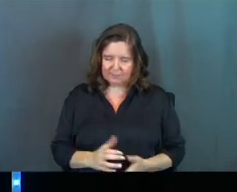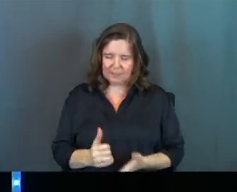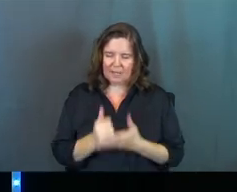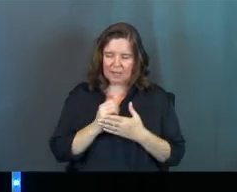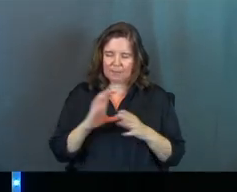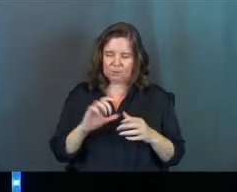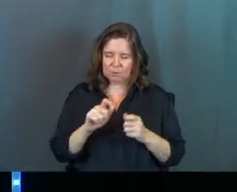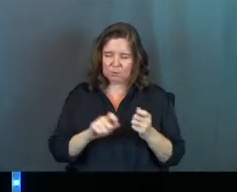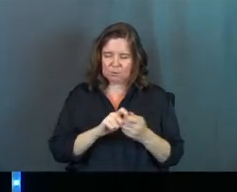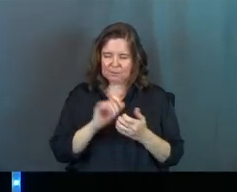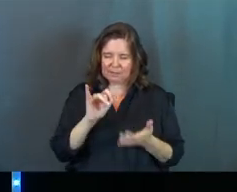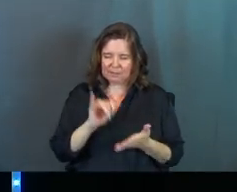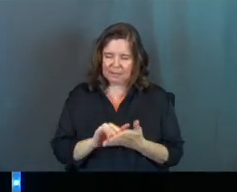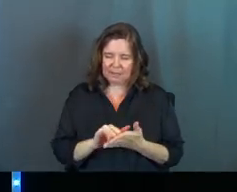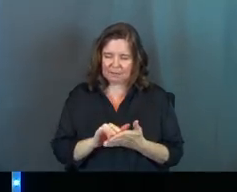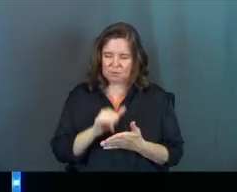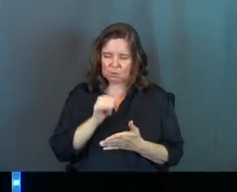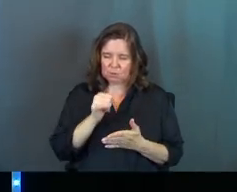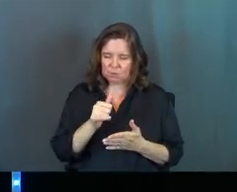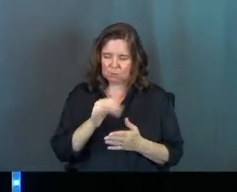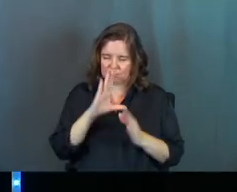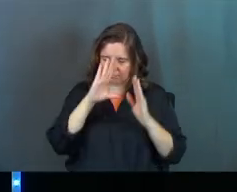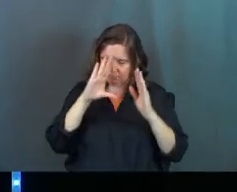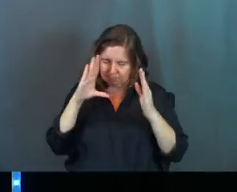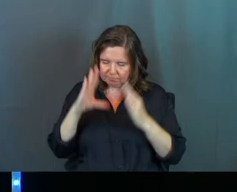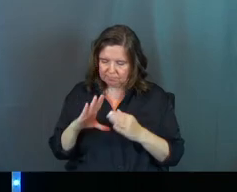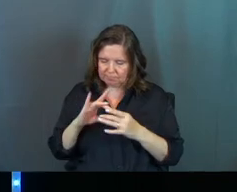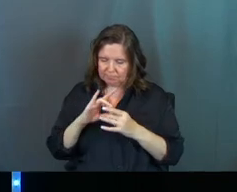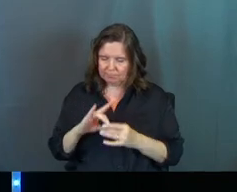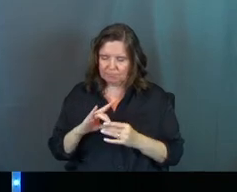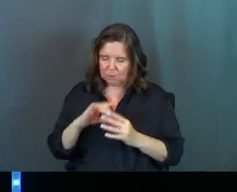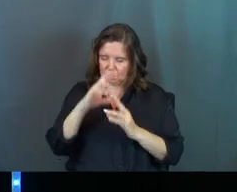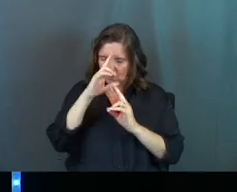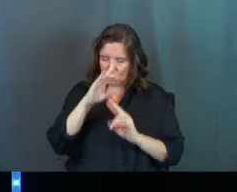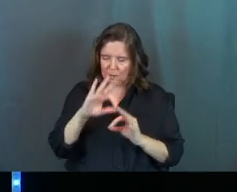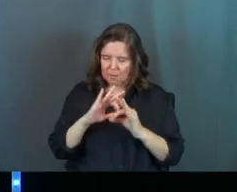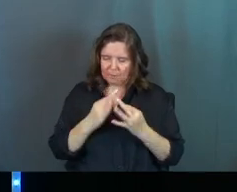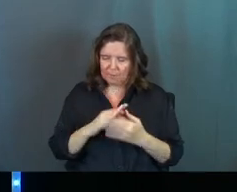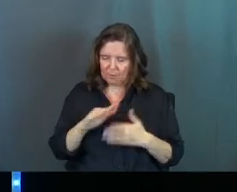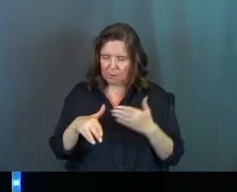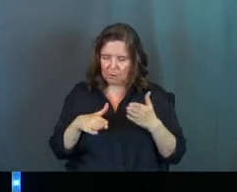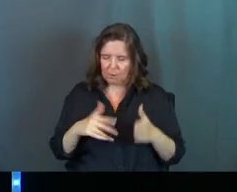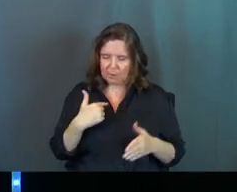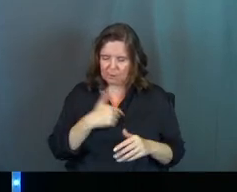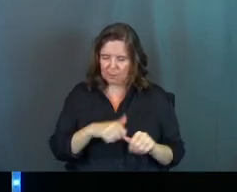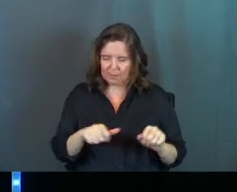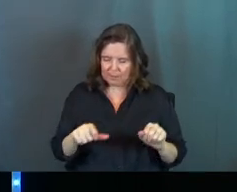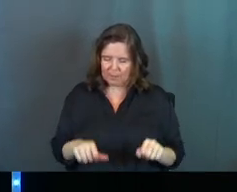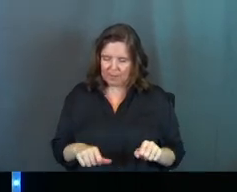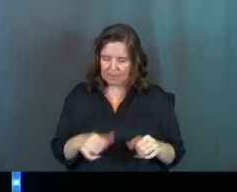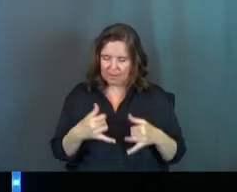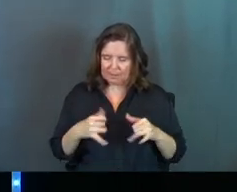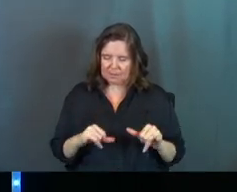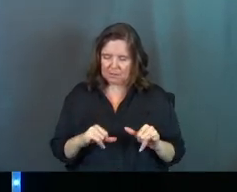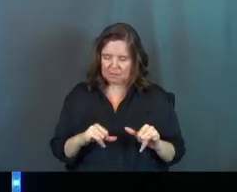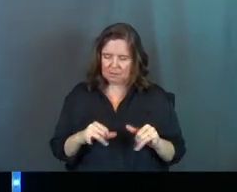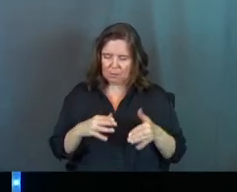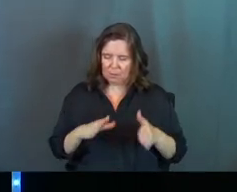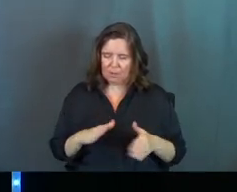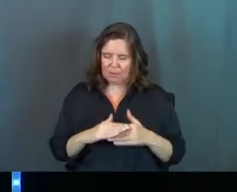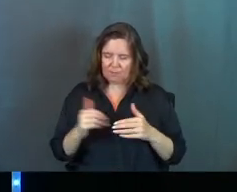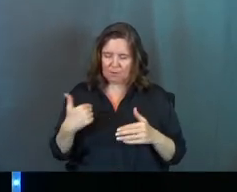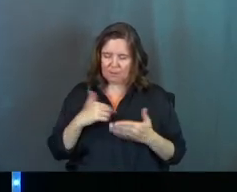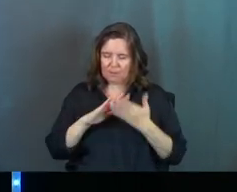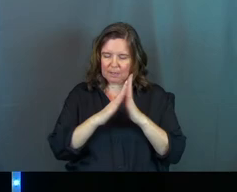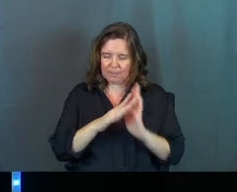Help us to do exactly that, Lord, to not lose sight of it, to honor our family in all the ways that we can while still going the way you've called us